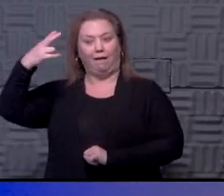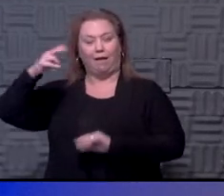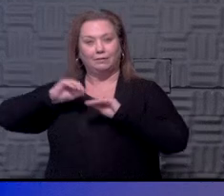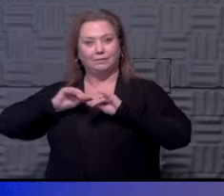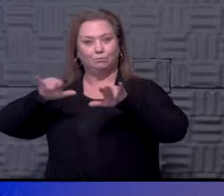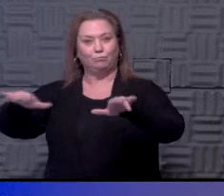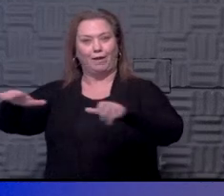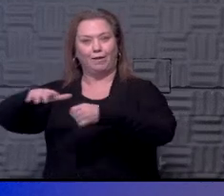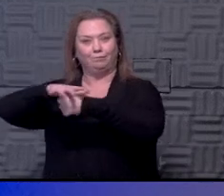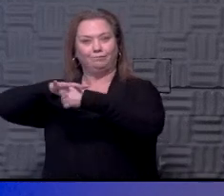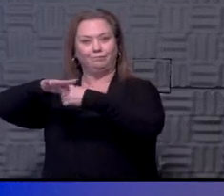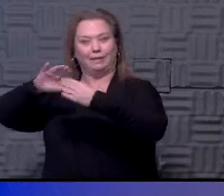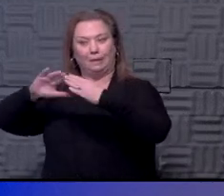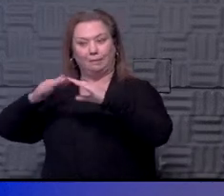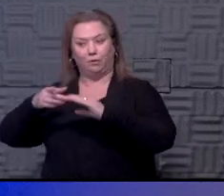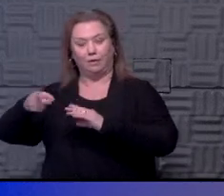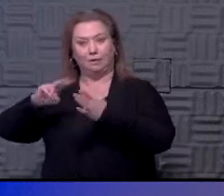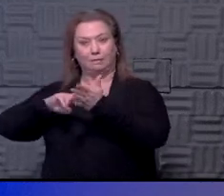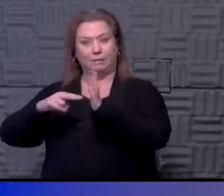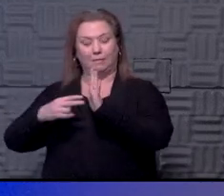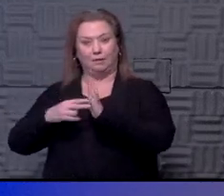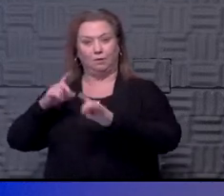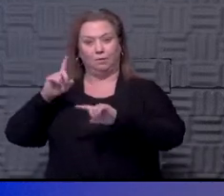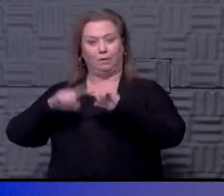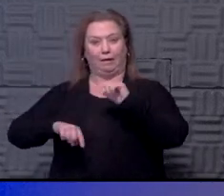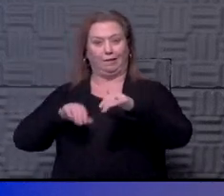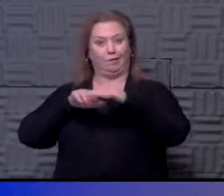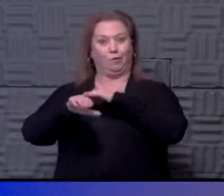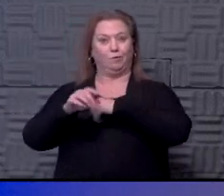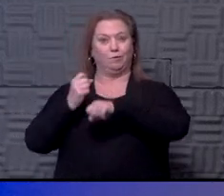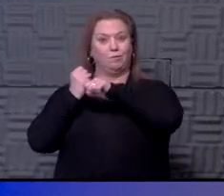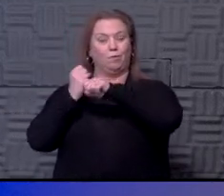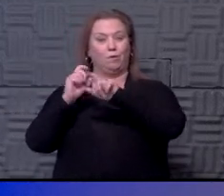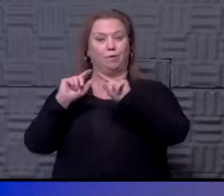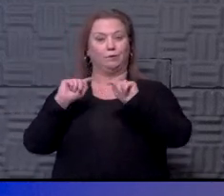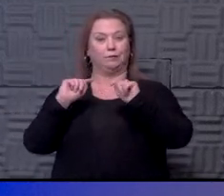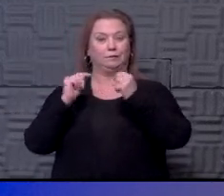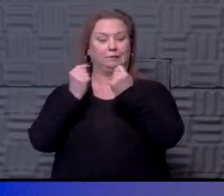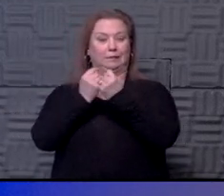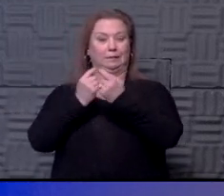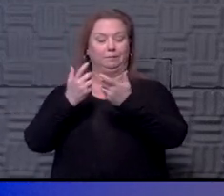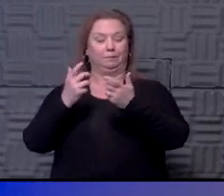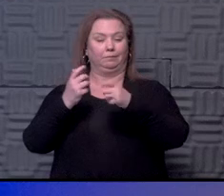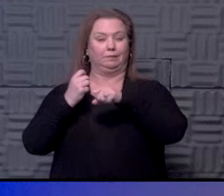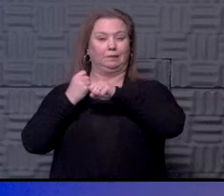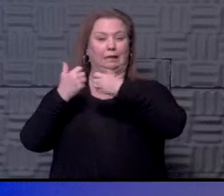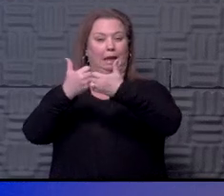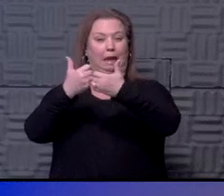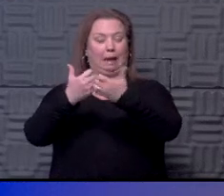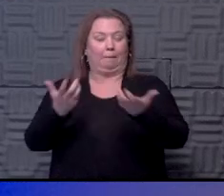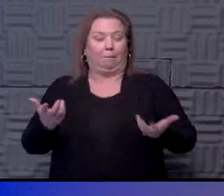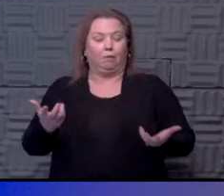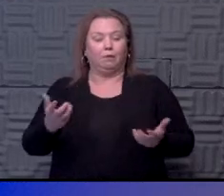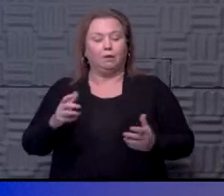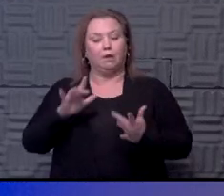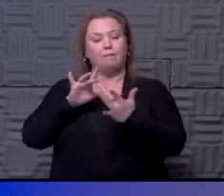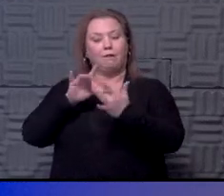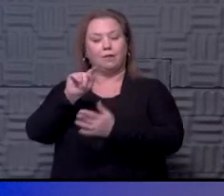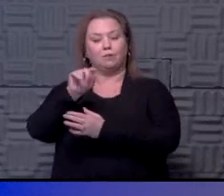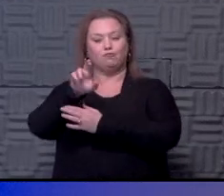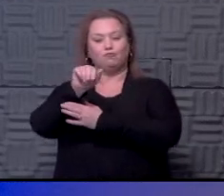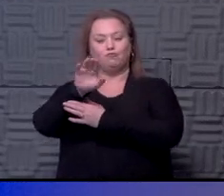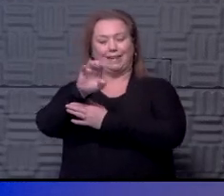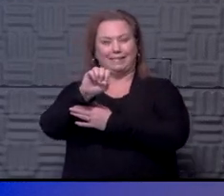of spread in a certain community, does that mean we can't go to the K and watch the Royals? I don't know. So I think contact tracing and the ability to